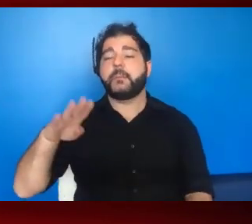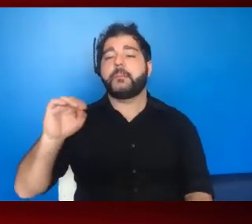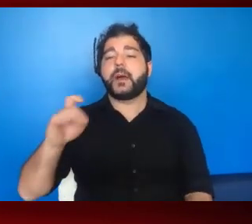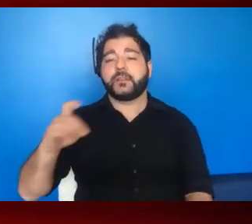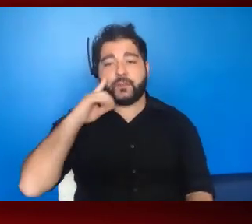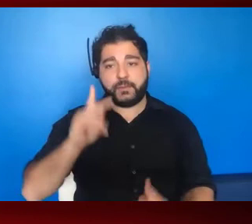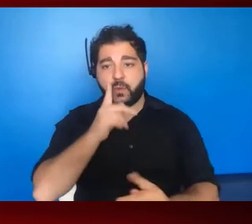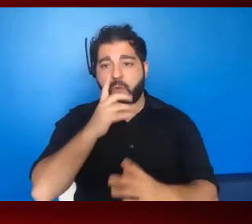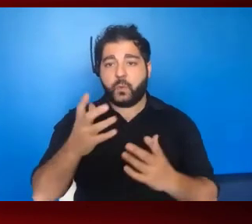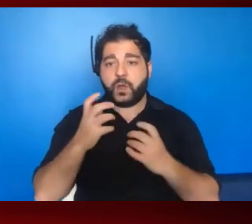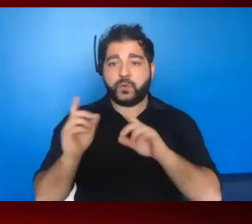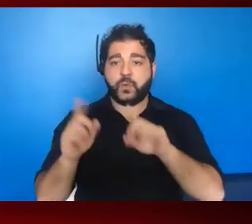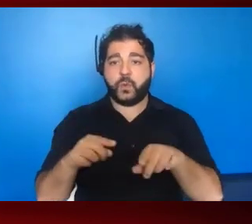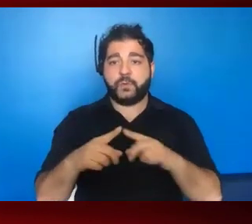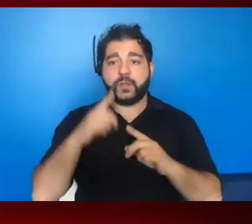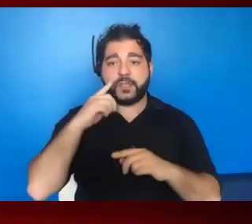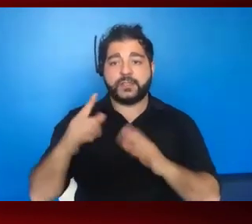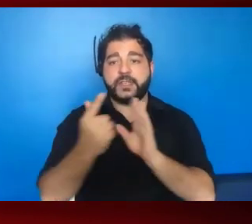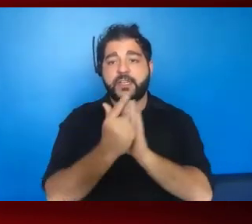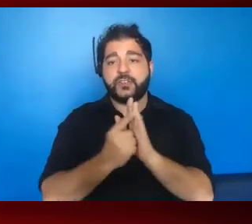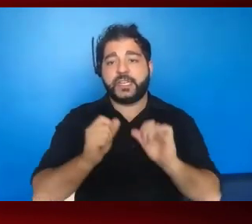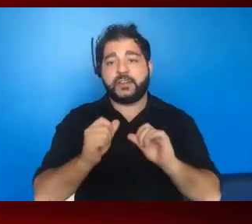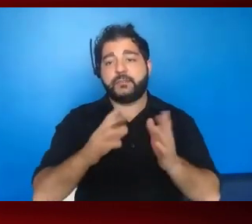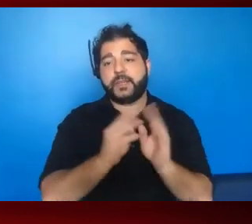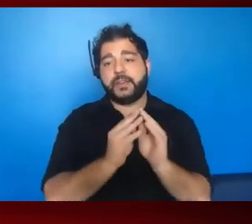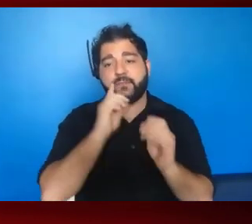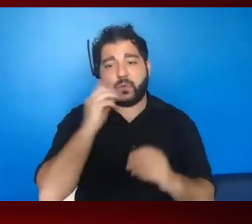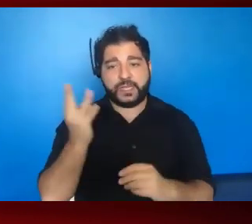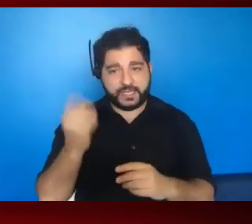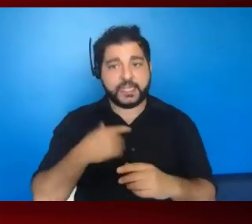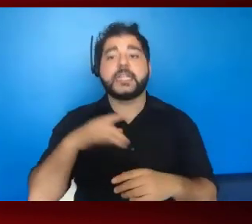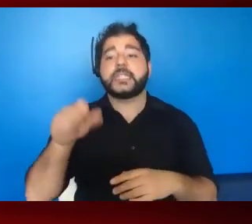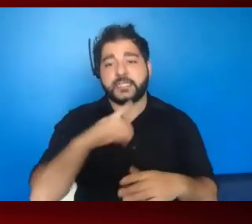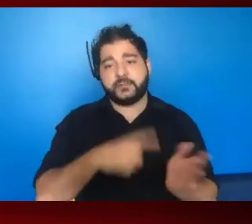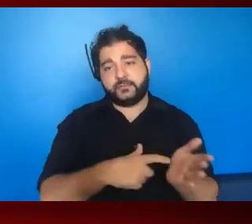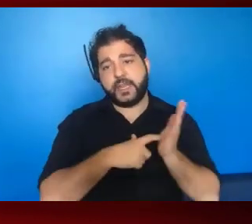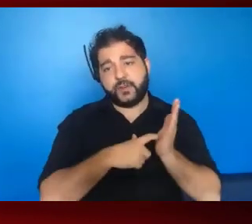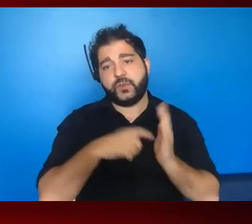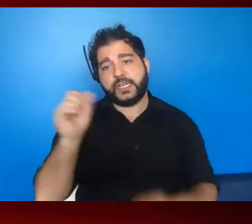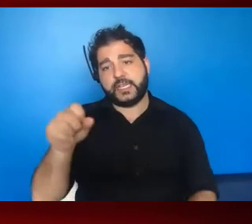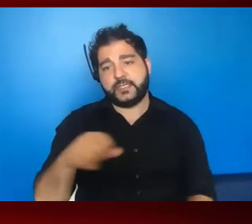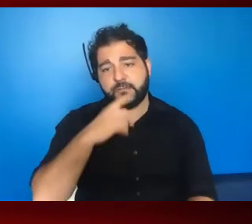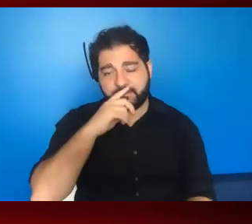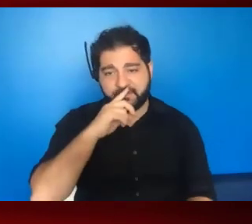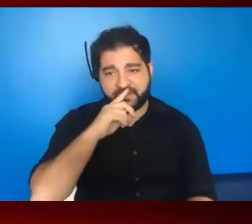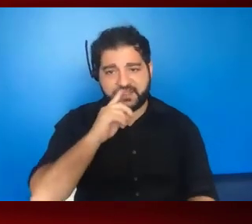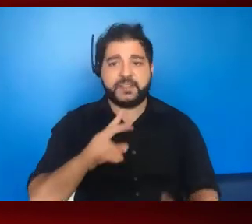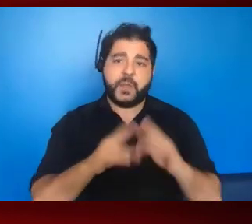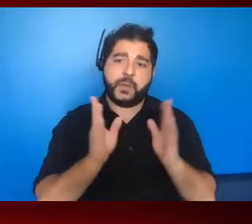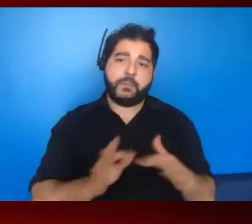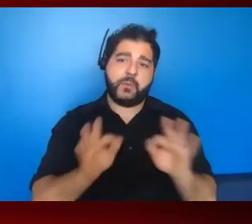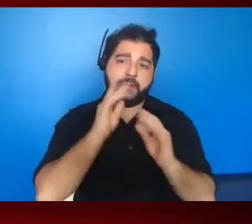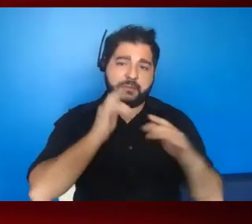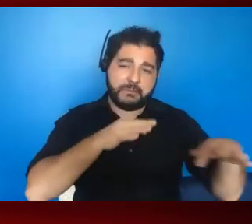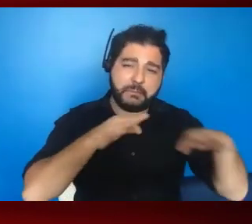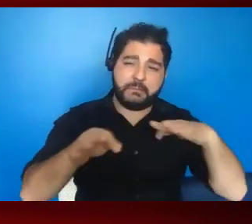the, the legislative meeting visits on Wednesday, my understanding is it is mandatory. And it's really important because they're going to walk through